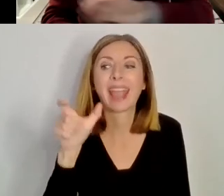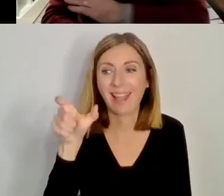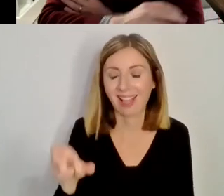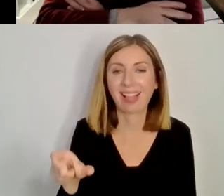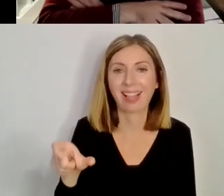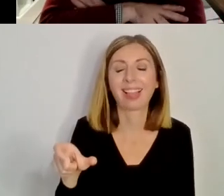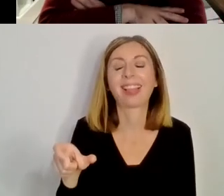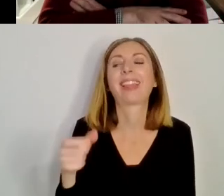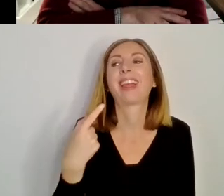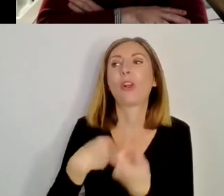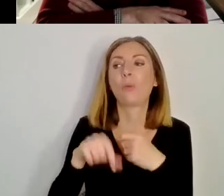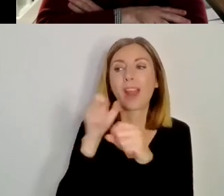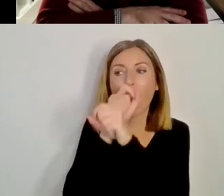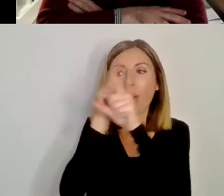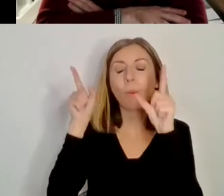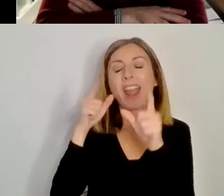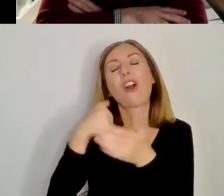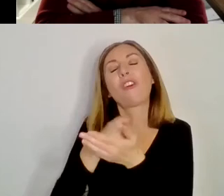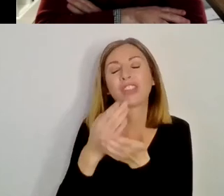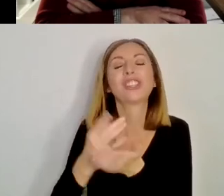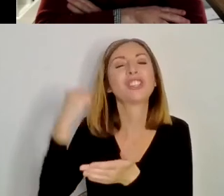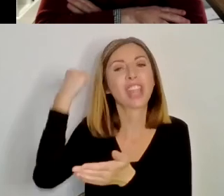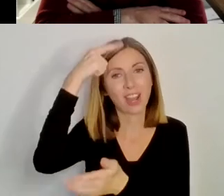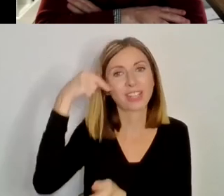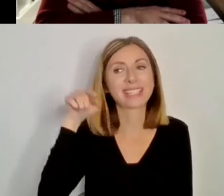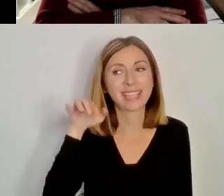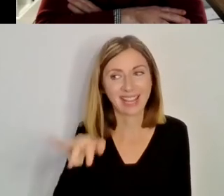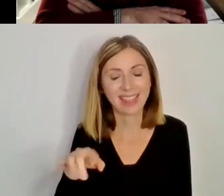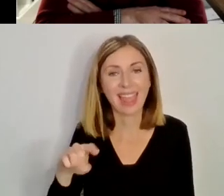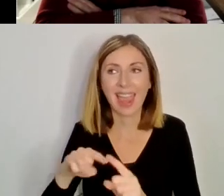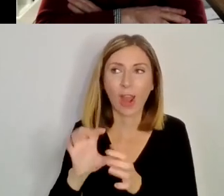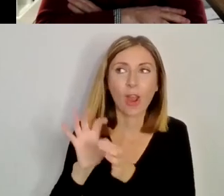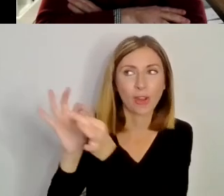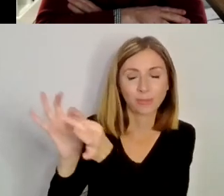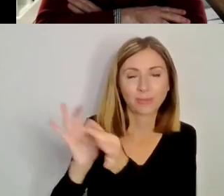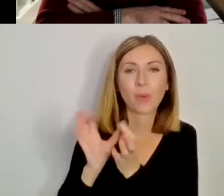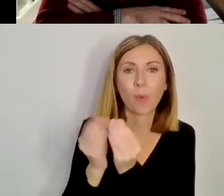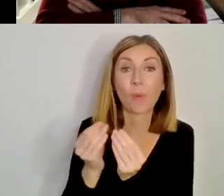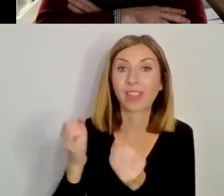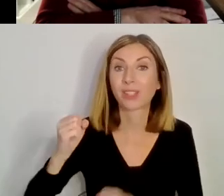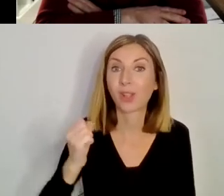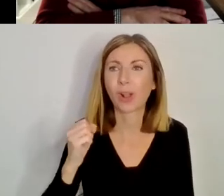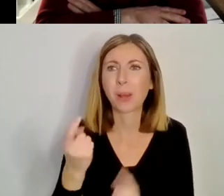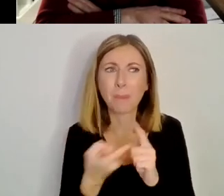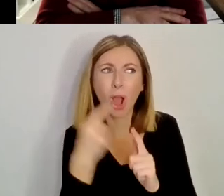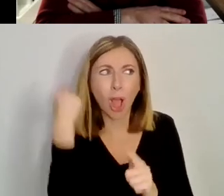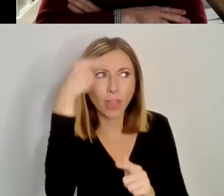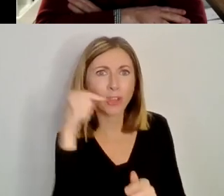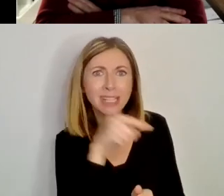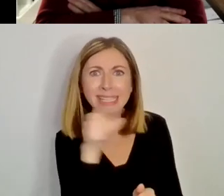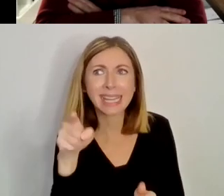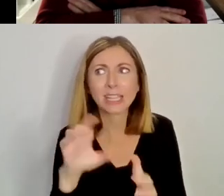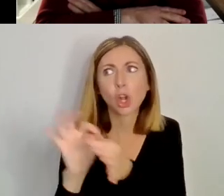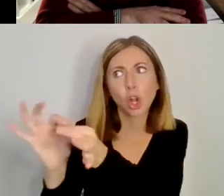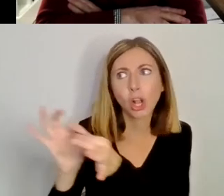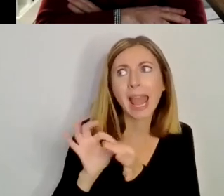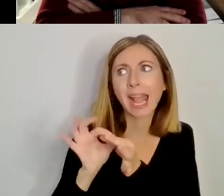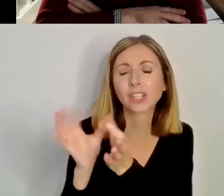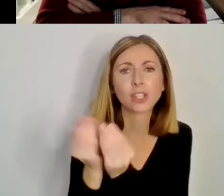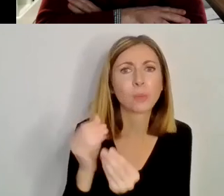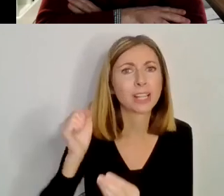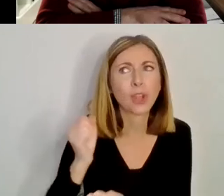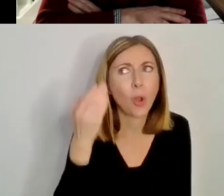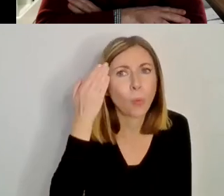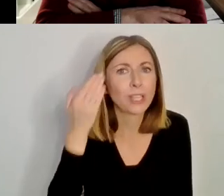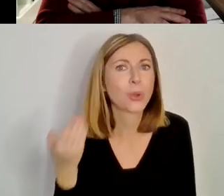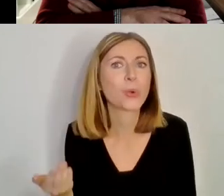of the, of the shared saint, um, there, but of the other saints, no. So for me, you know, these things are very important because they